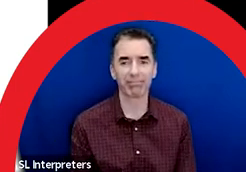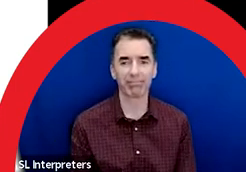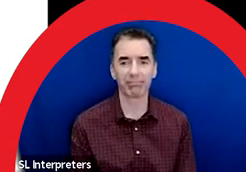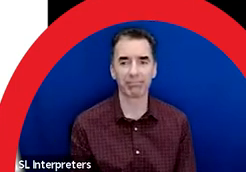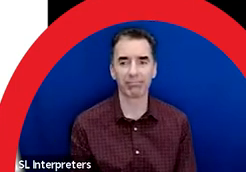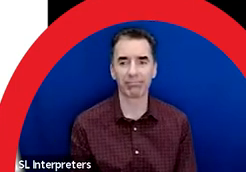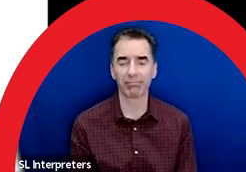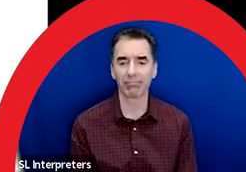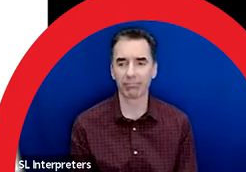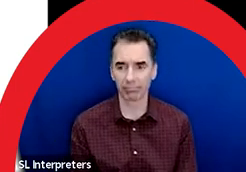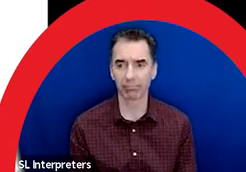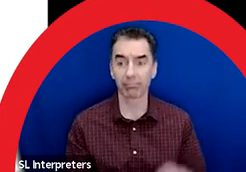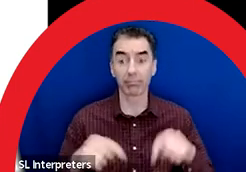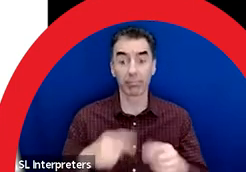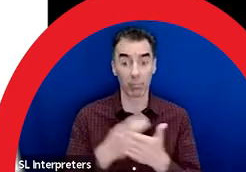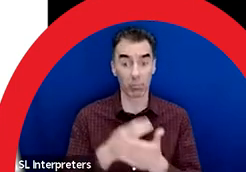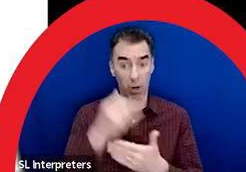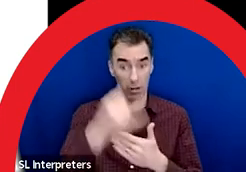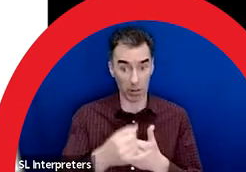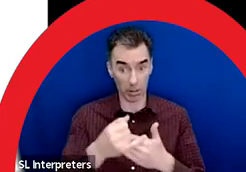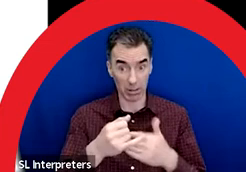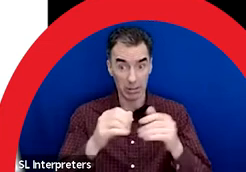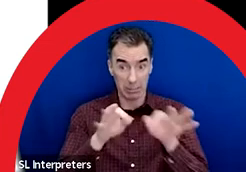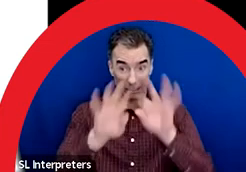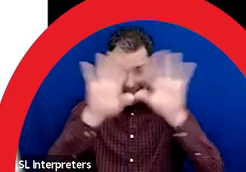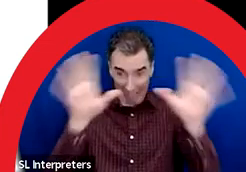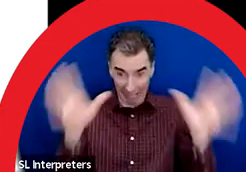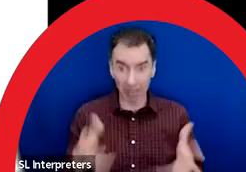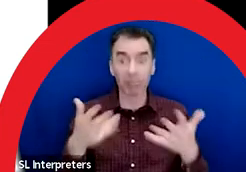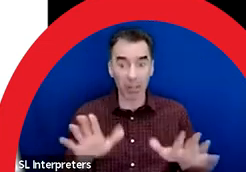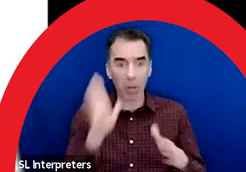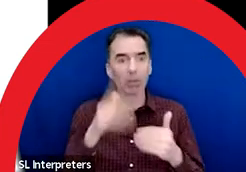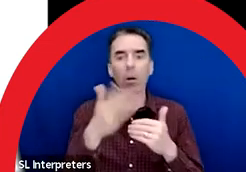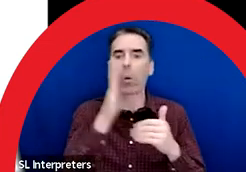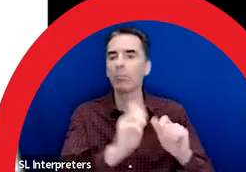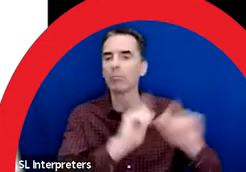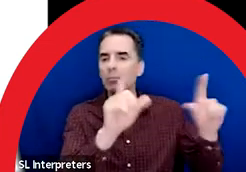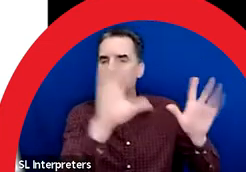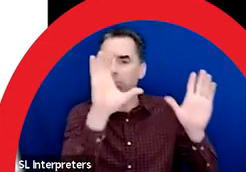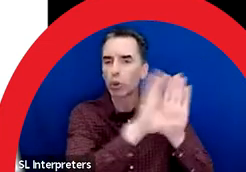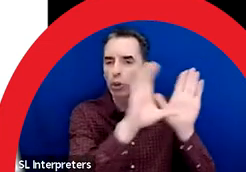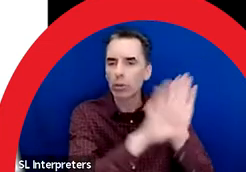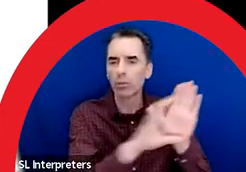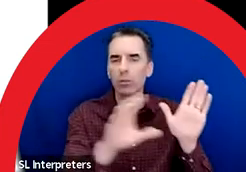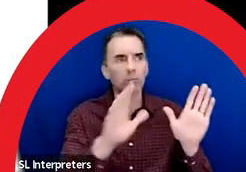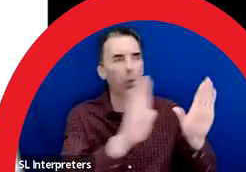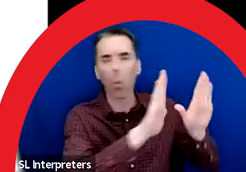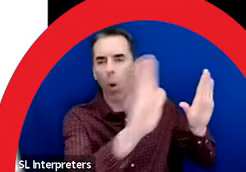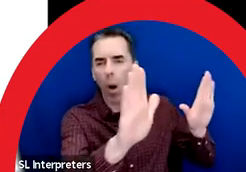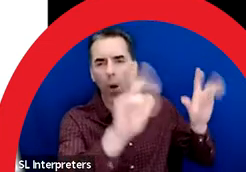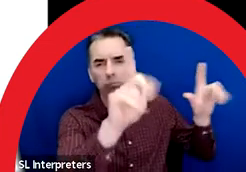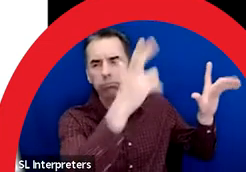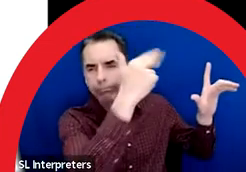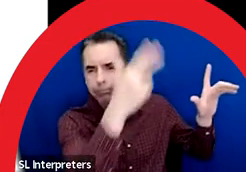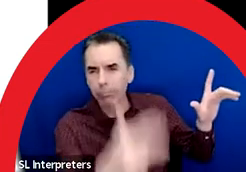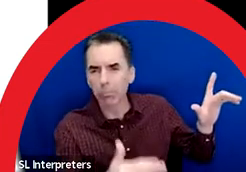After the project summary, you will see examples of road murals and learn about the design considerations for this particular location in